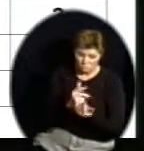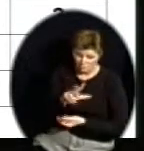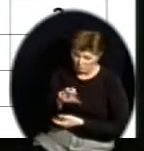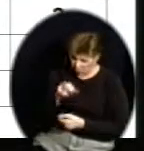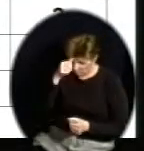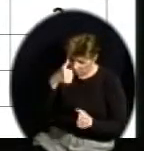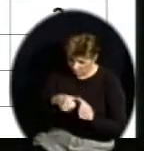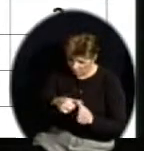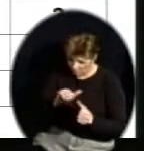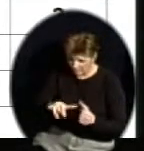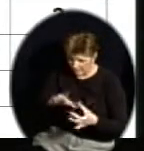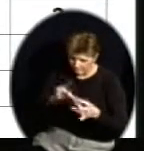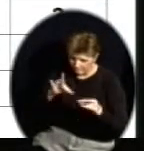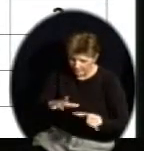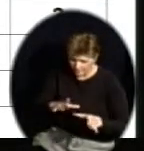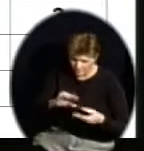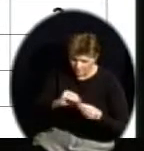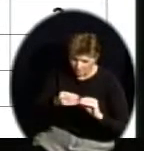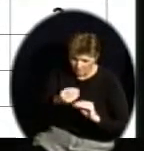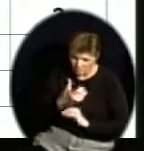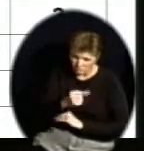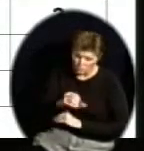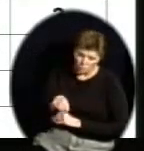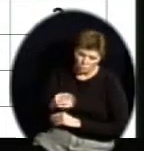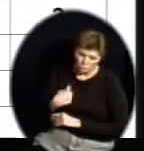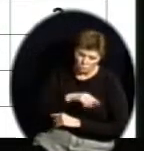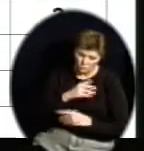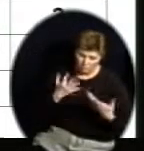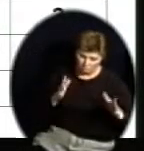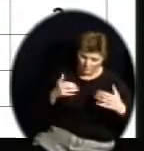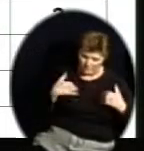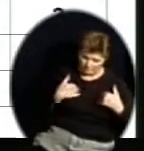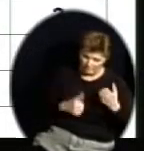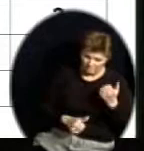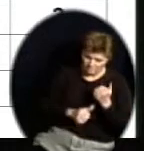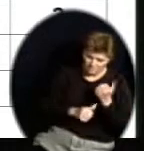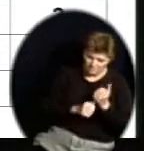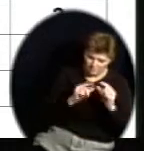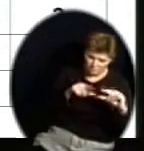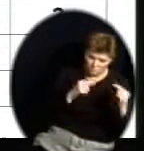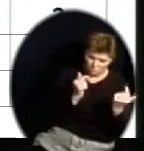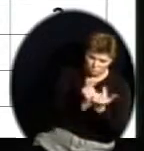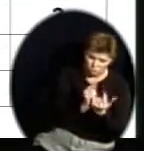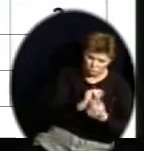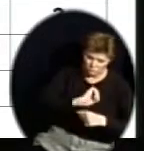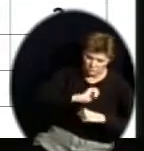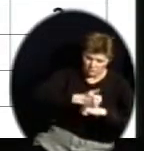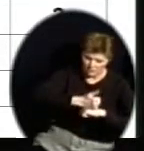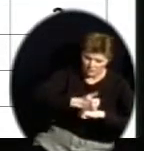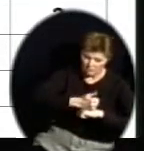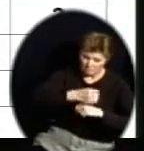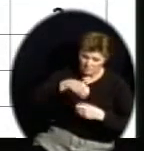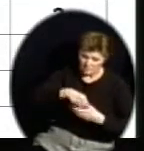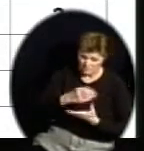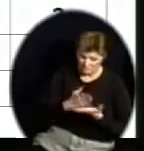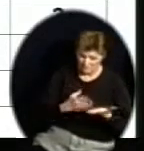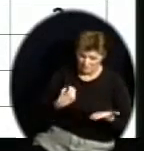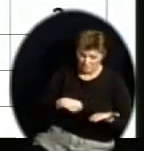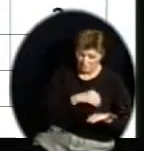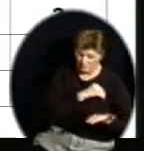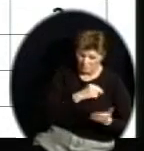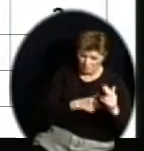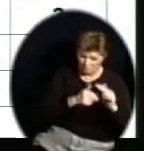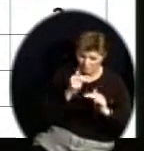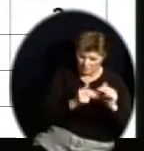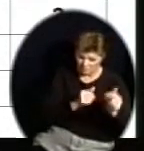many of our buildings have student groups, and you can see the complexity. Some of our buildings have student, have as